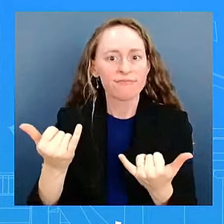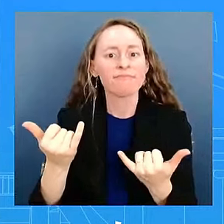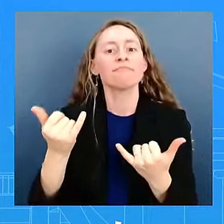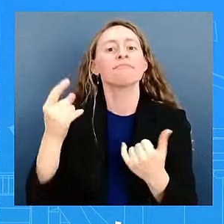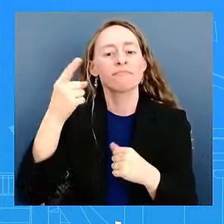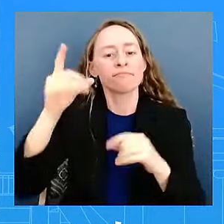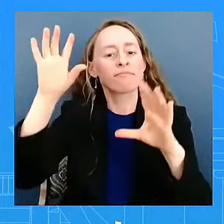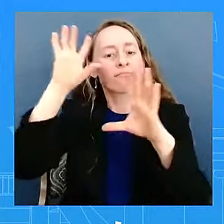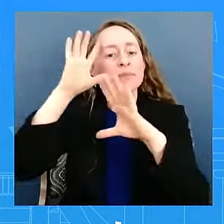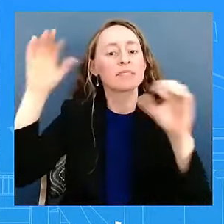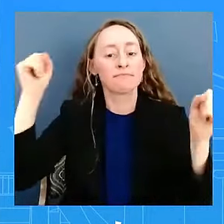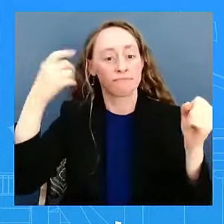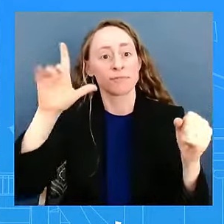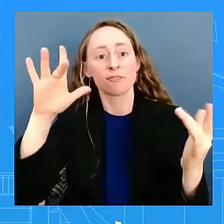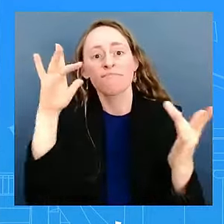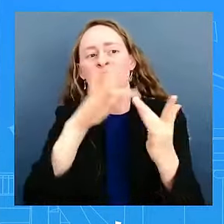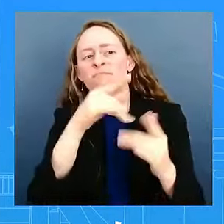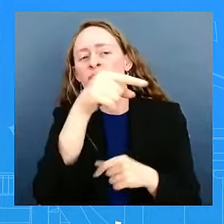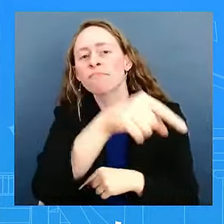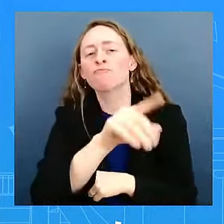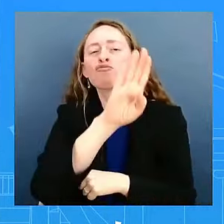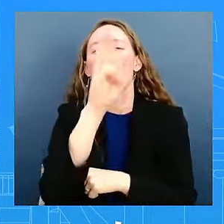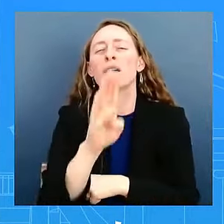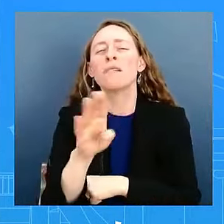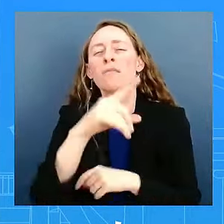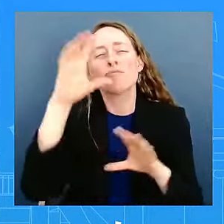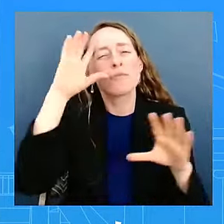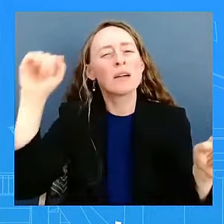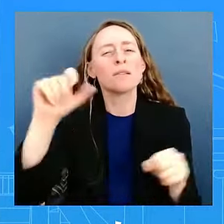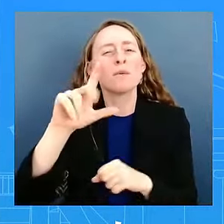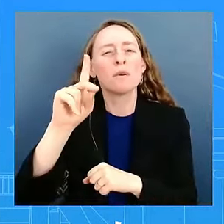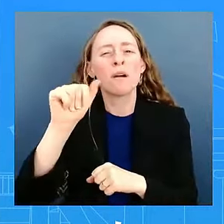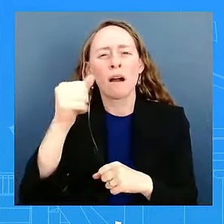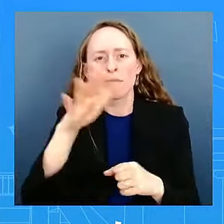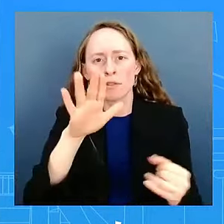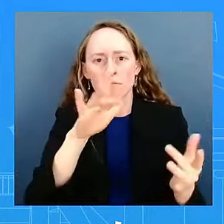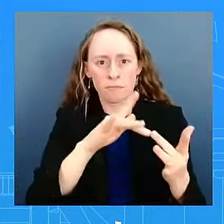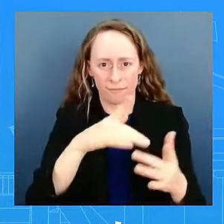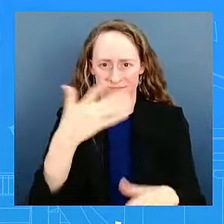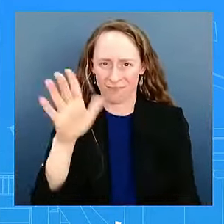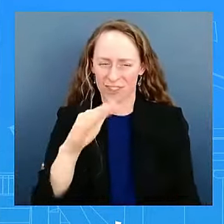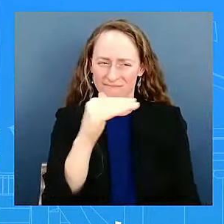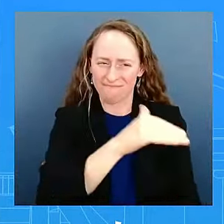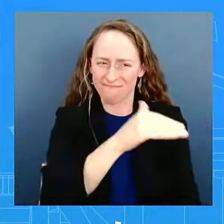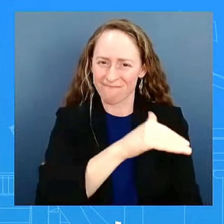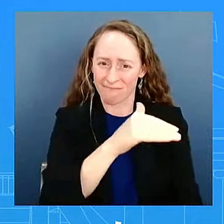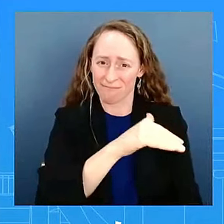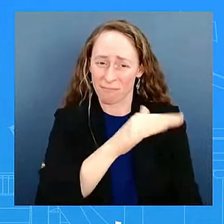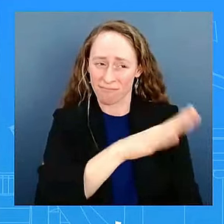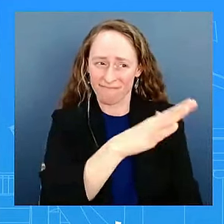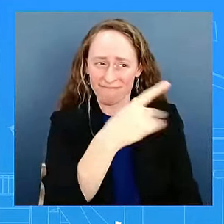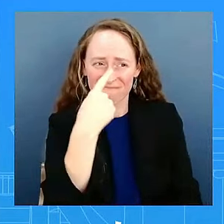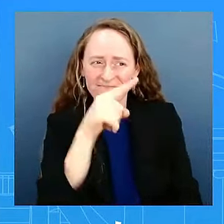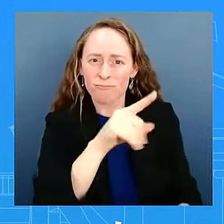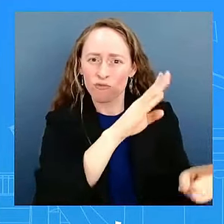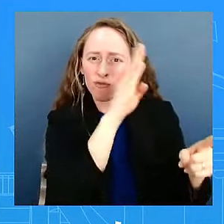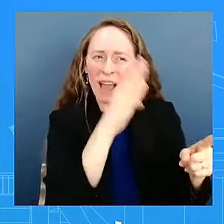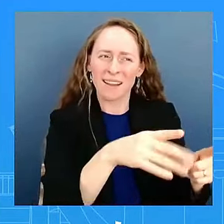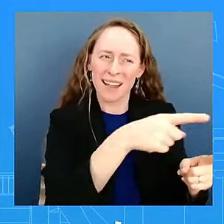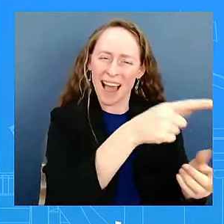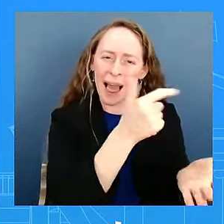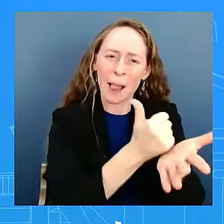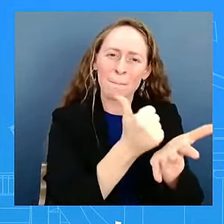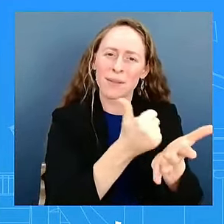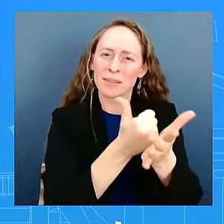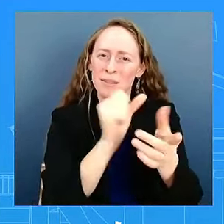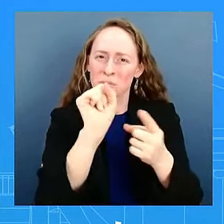ask anything specific from the Brazilian president, any kind of help to moderate the situation in Venezuela? The President